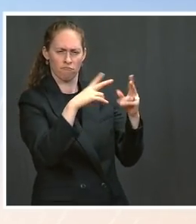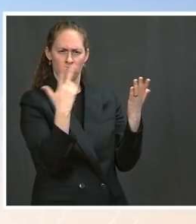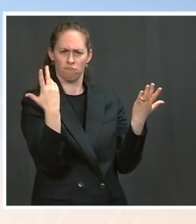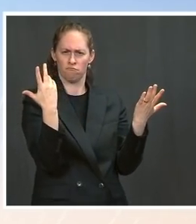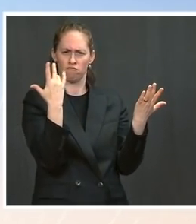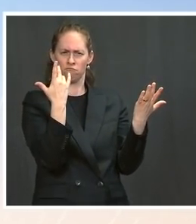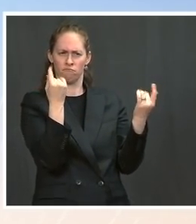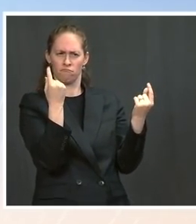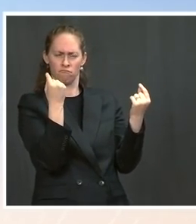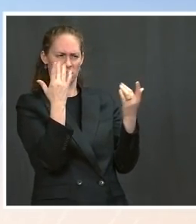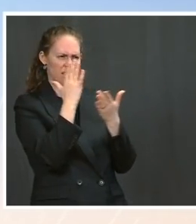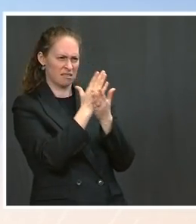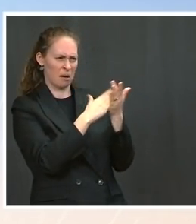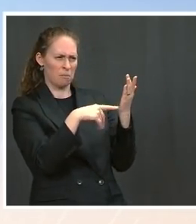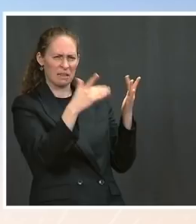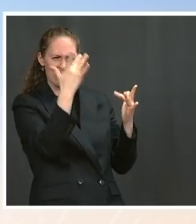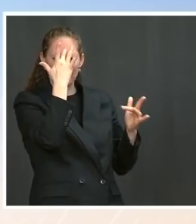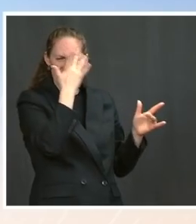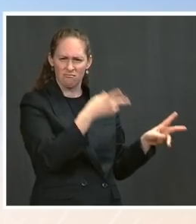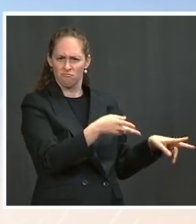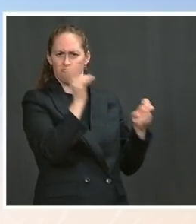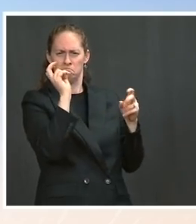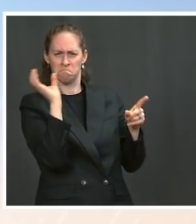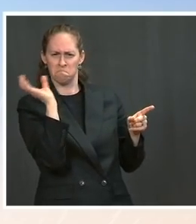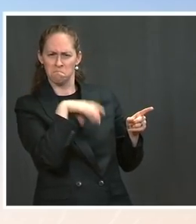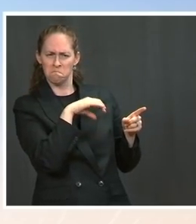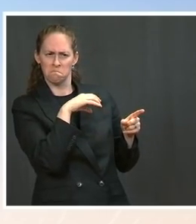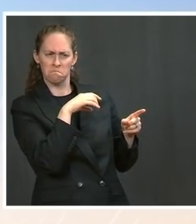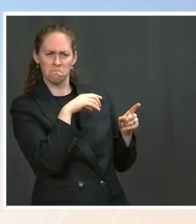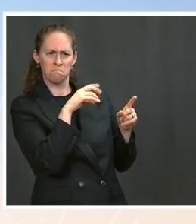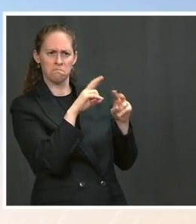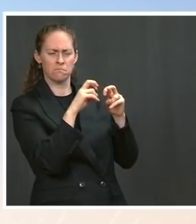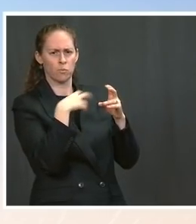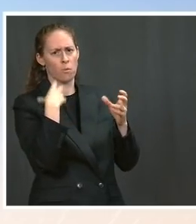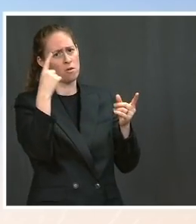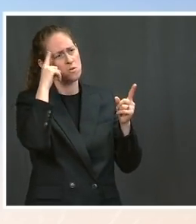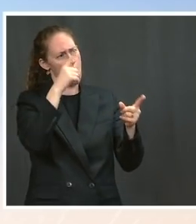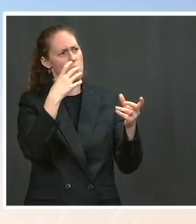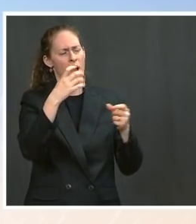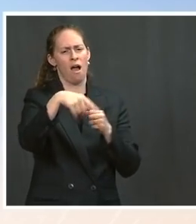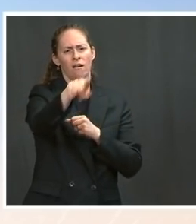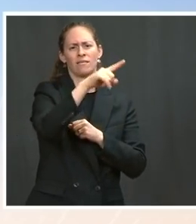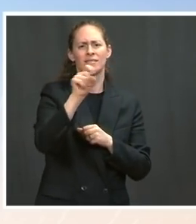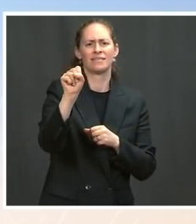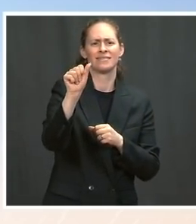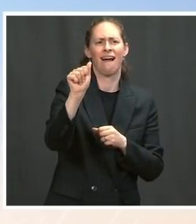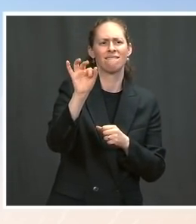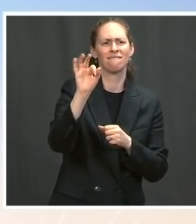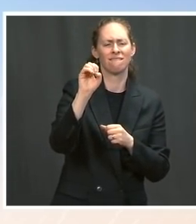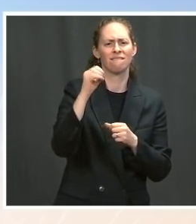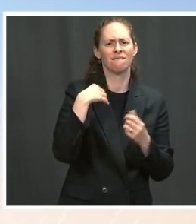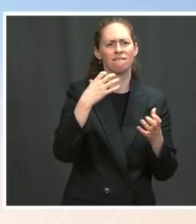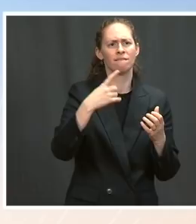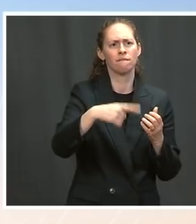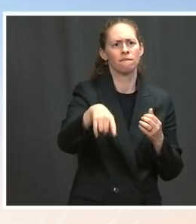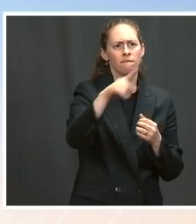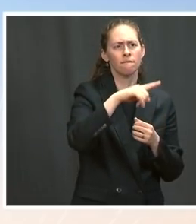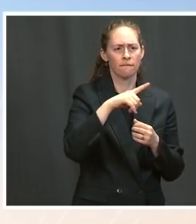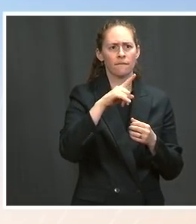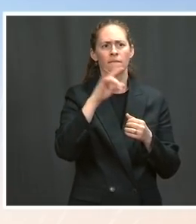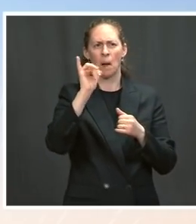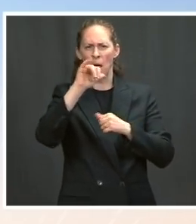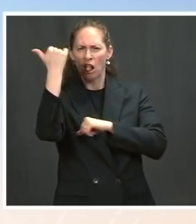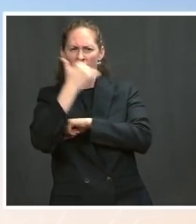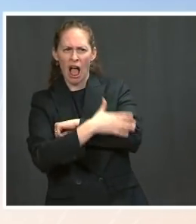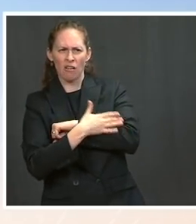government employees have suffered and to ensure the safety and security of Americans serving around the world. And we are, of course,